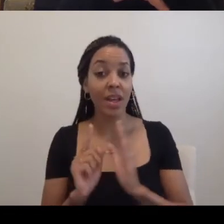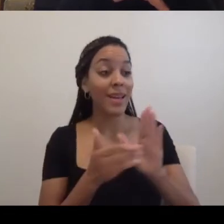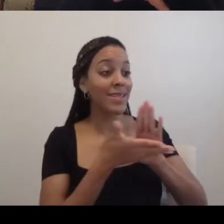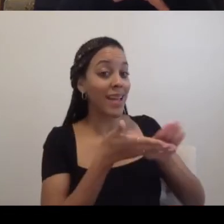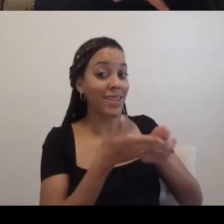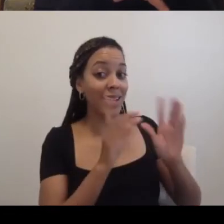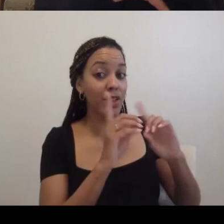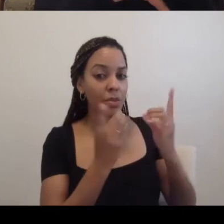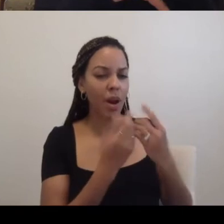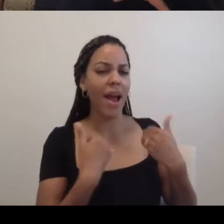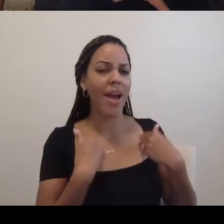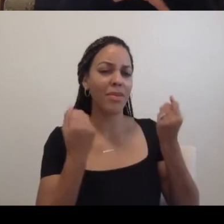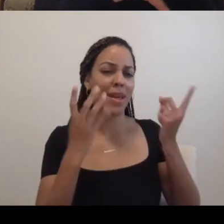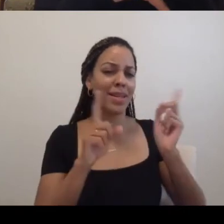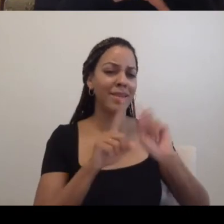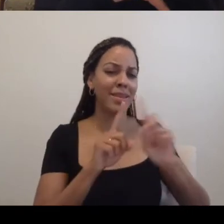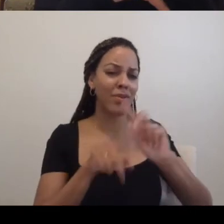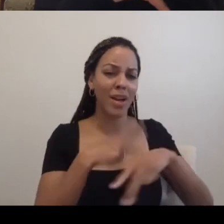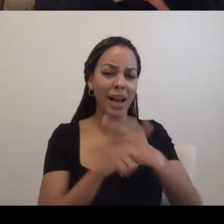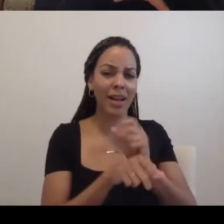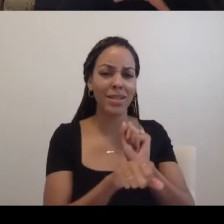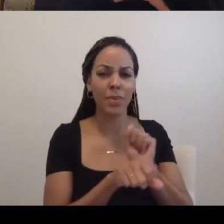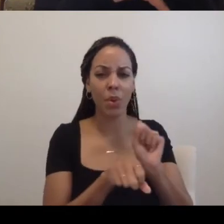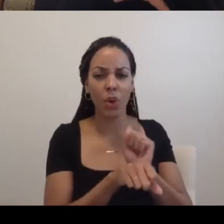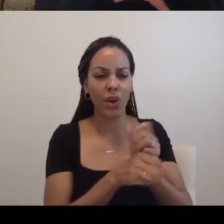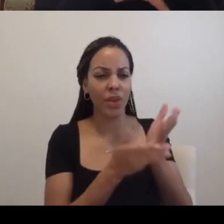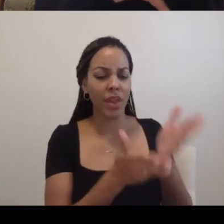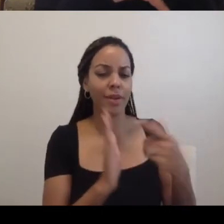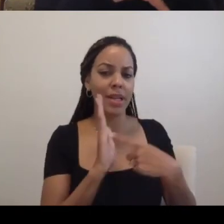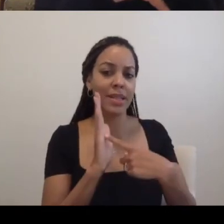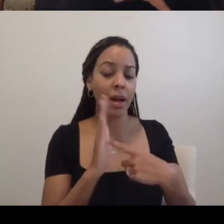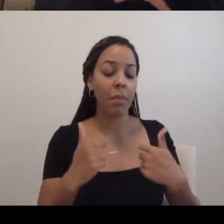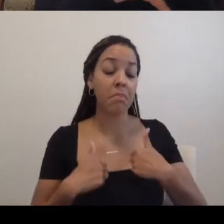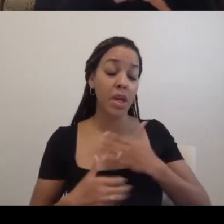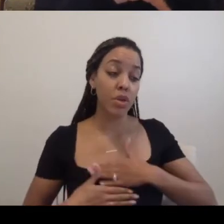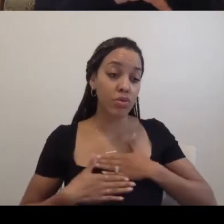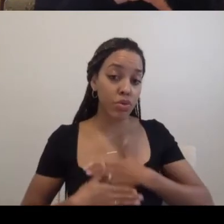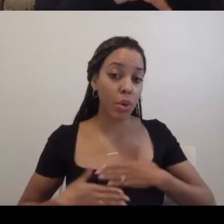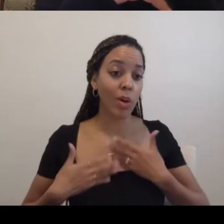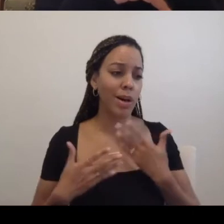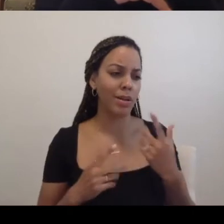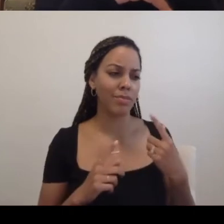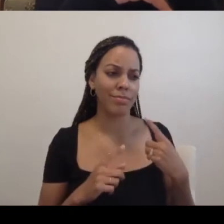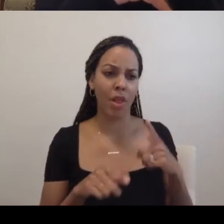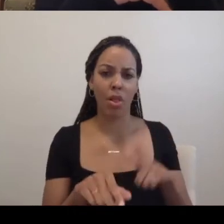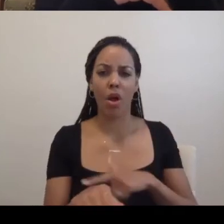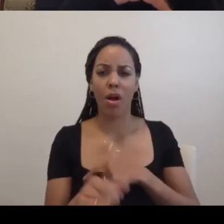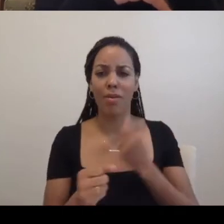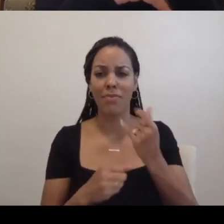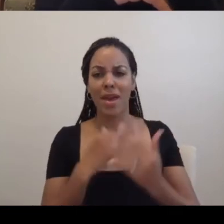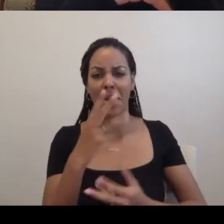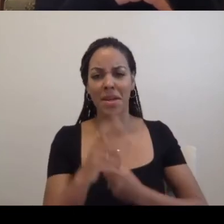different kinds of people working there. For example, I have enjoyed long multi-year